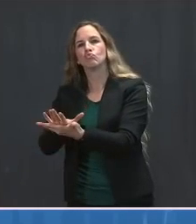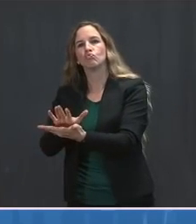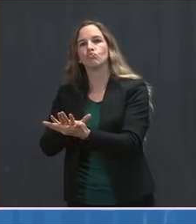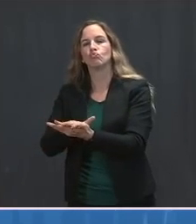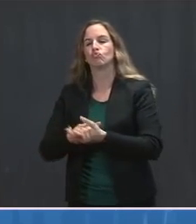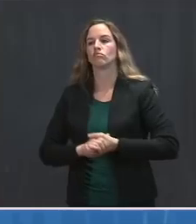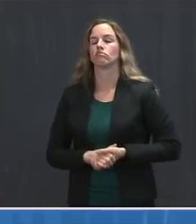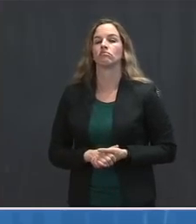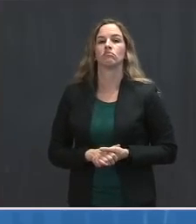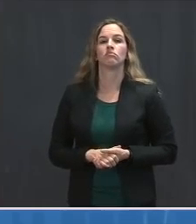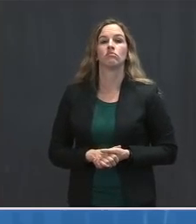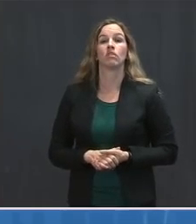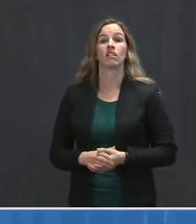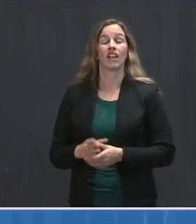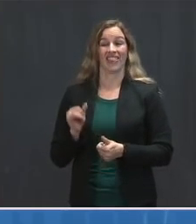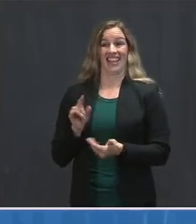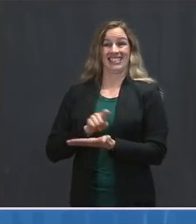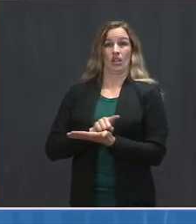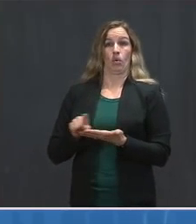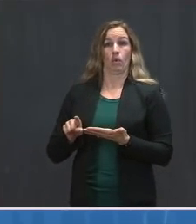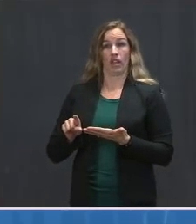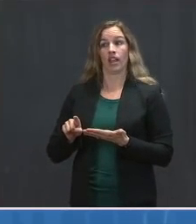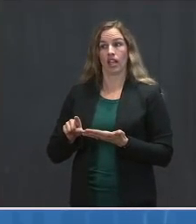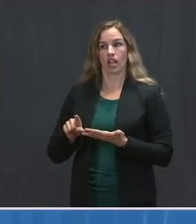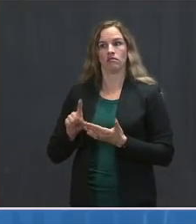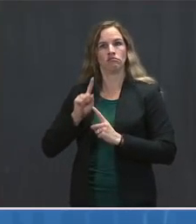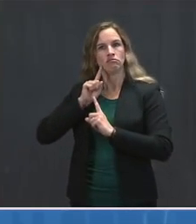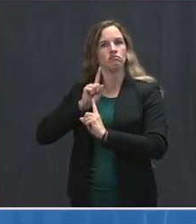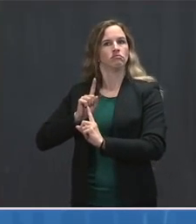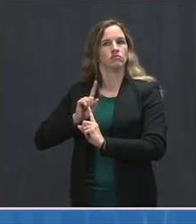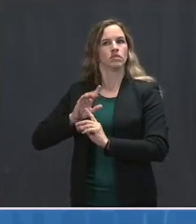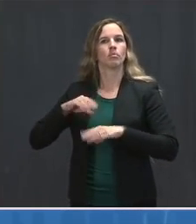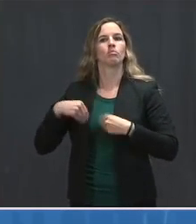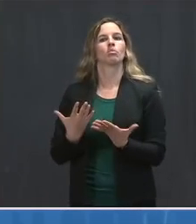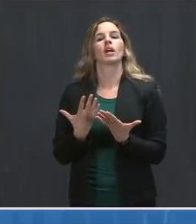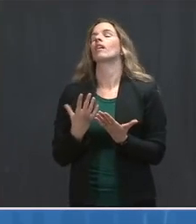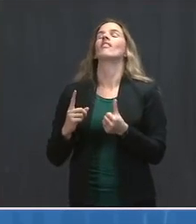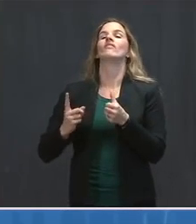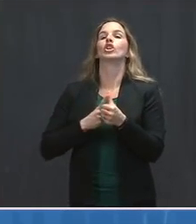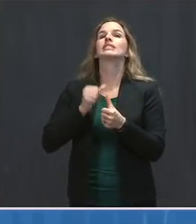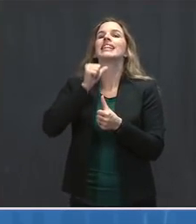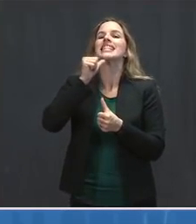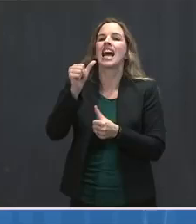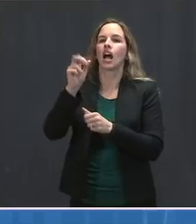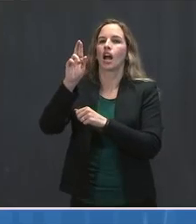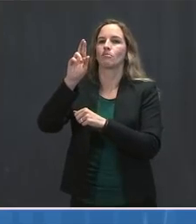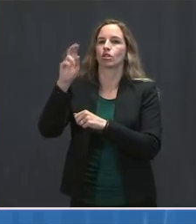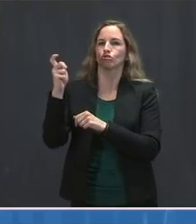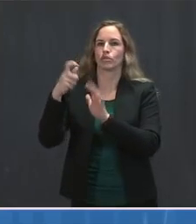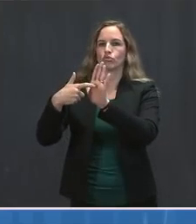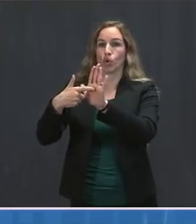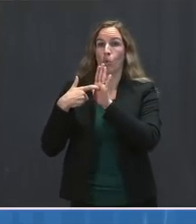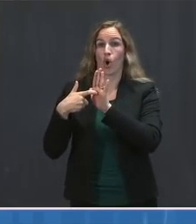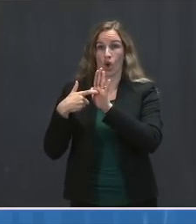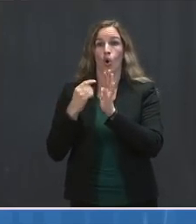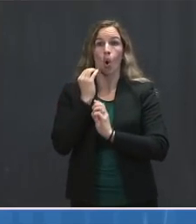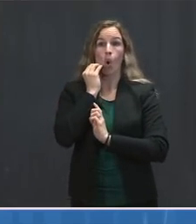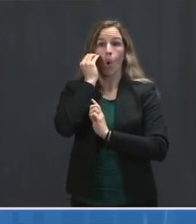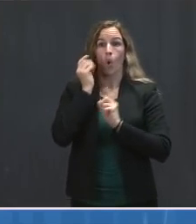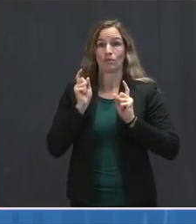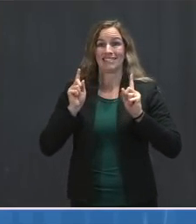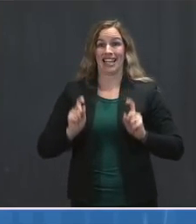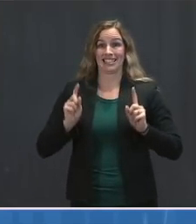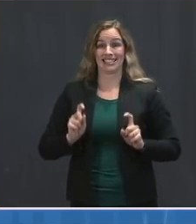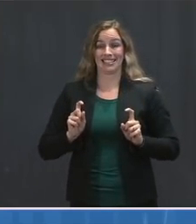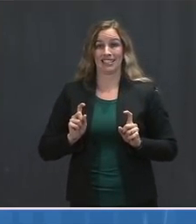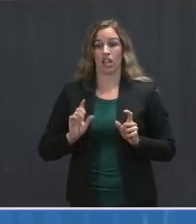announced investments to bring the first non-prescription at-home COVID test to Americans. And I'm pleased today to announce that over the coming